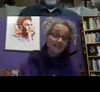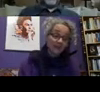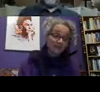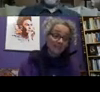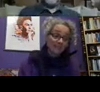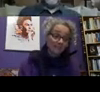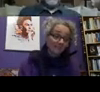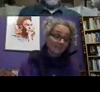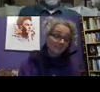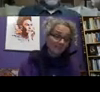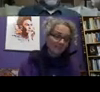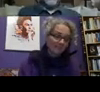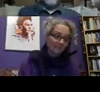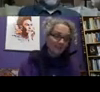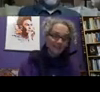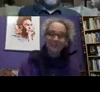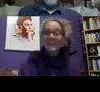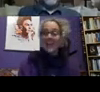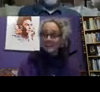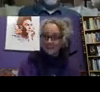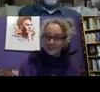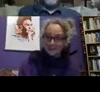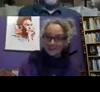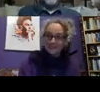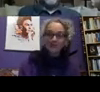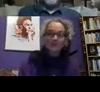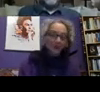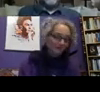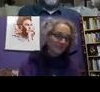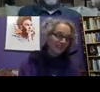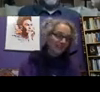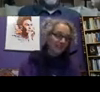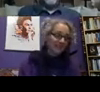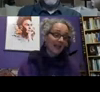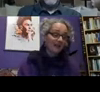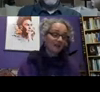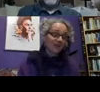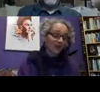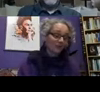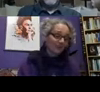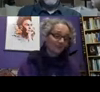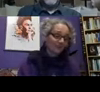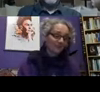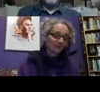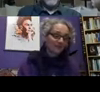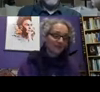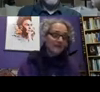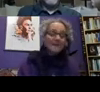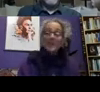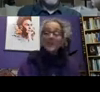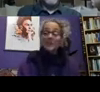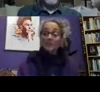to face poverty and material deprivation. And again, the links between poverty and ill health are widely known.